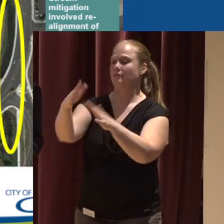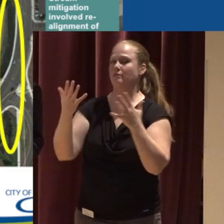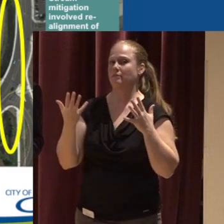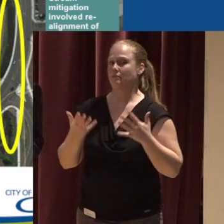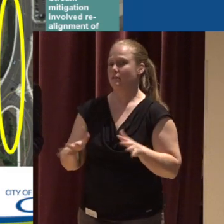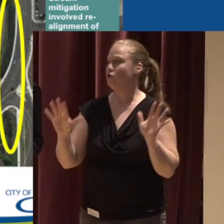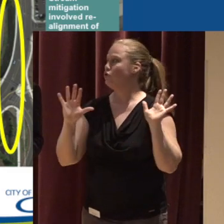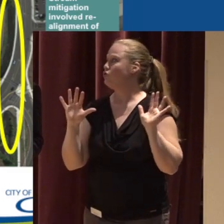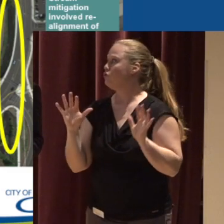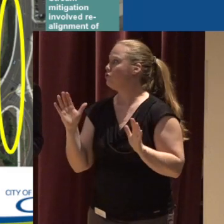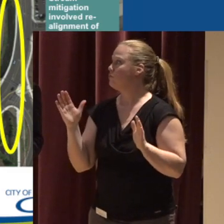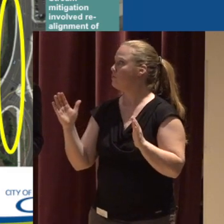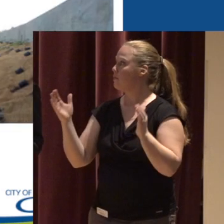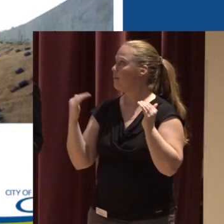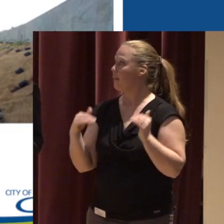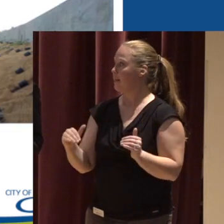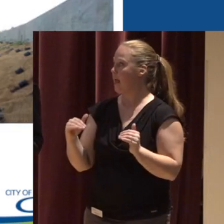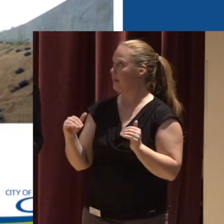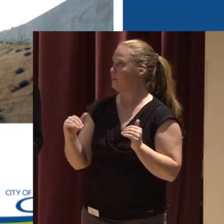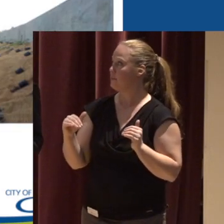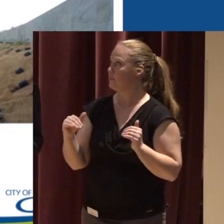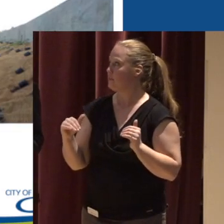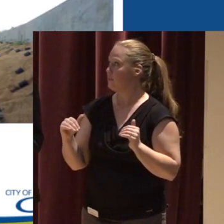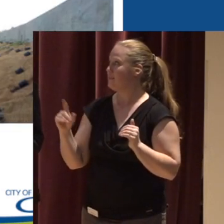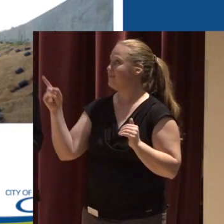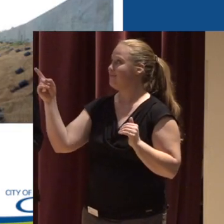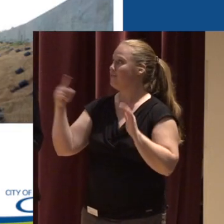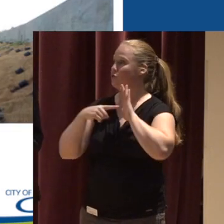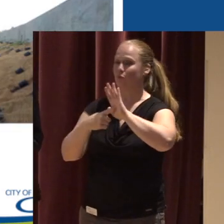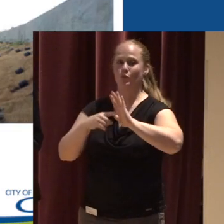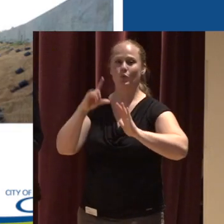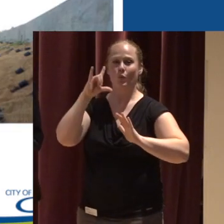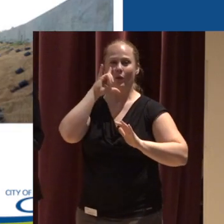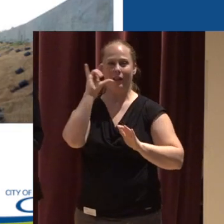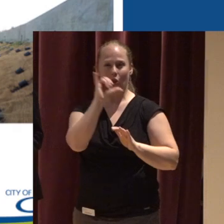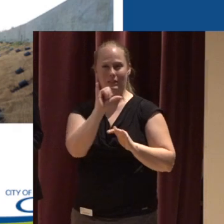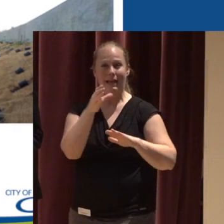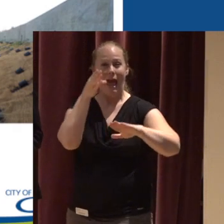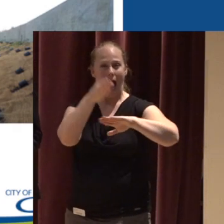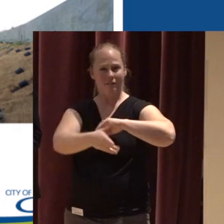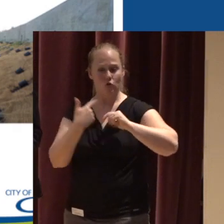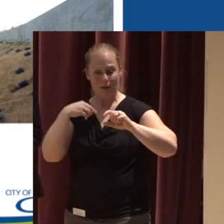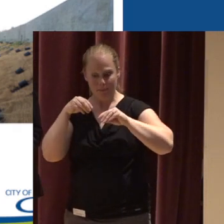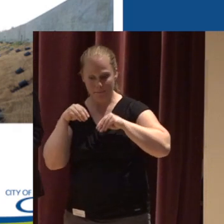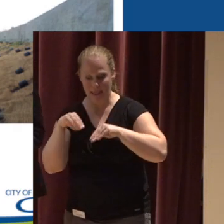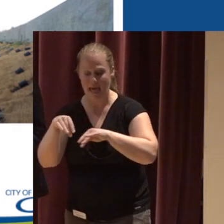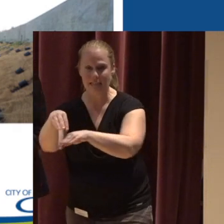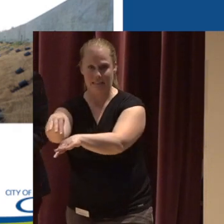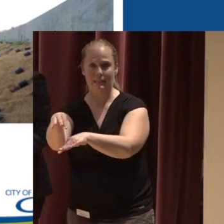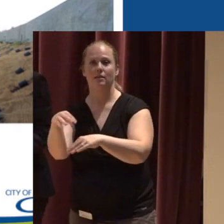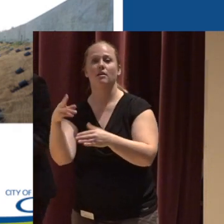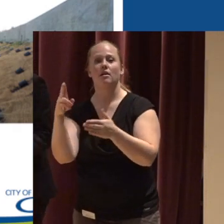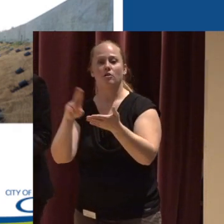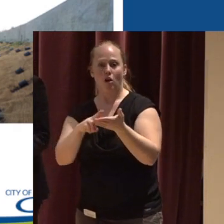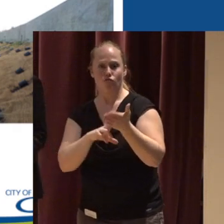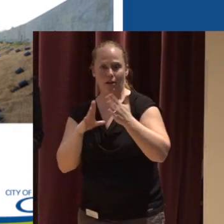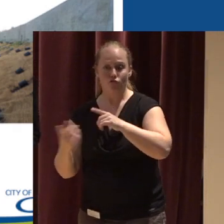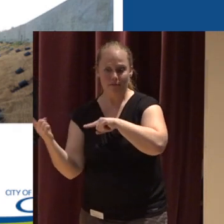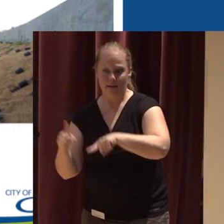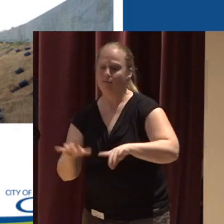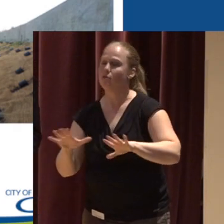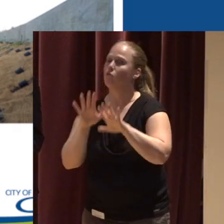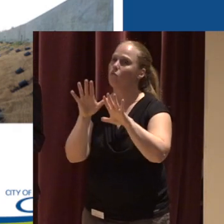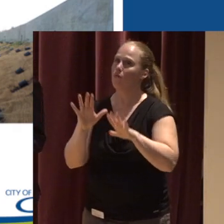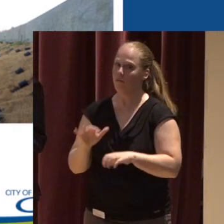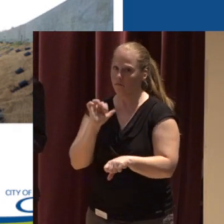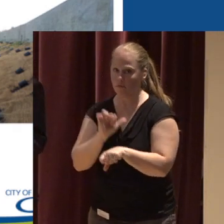And, the next slide I'll kind of show you what it looked like Right after we planted it A contractor came in and did a wonderful job